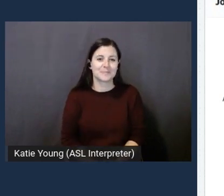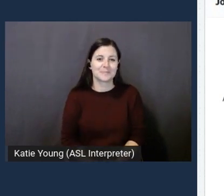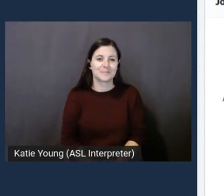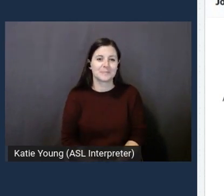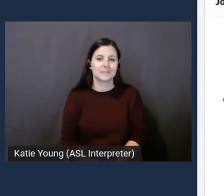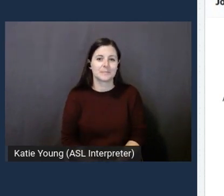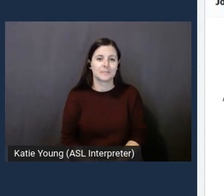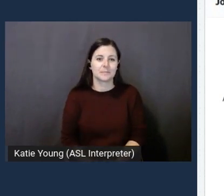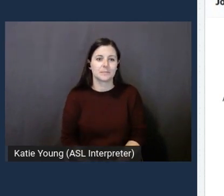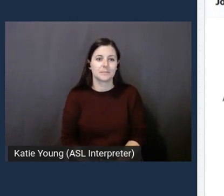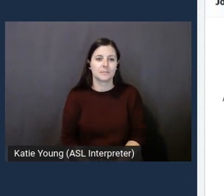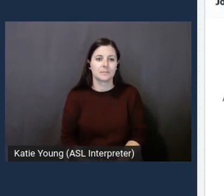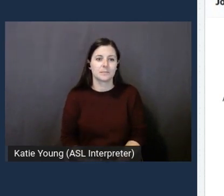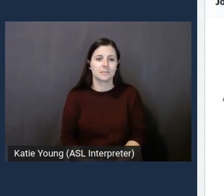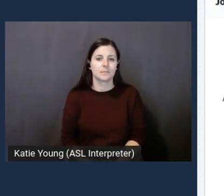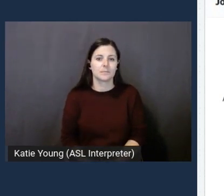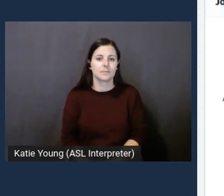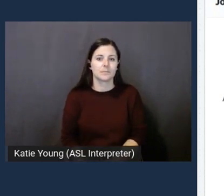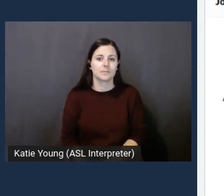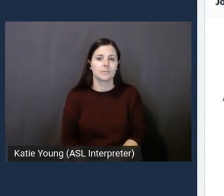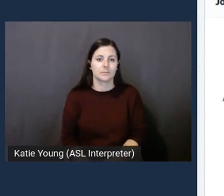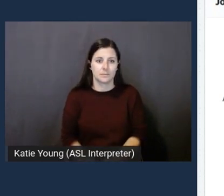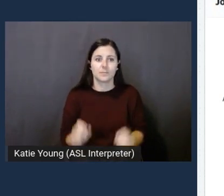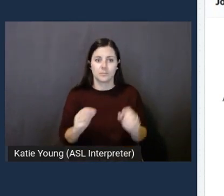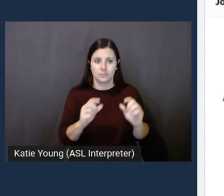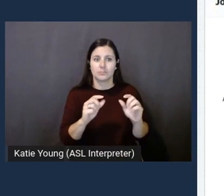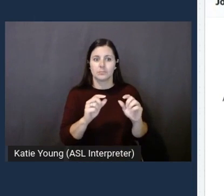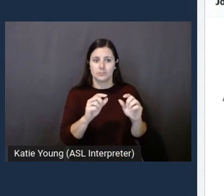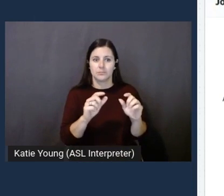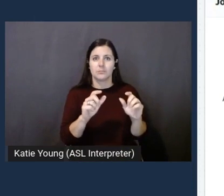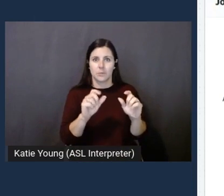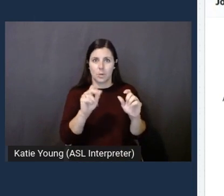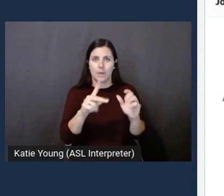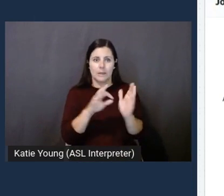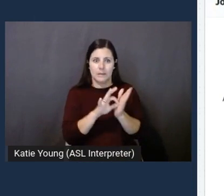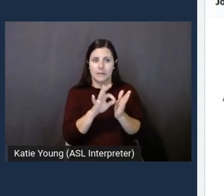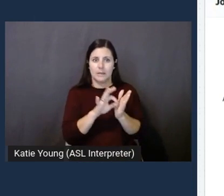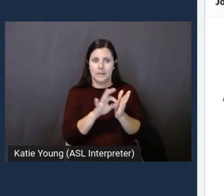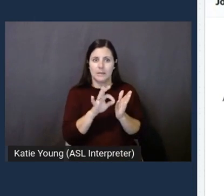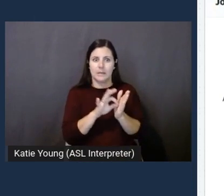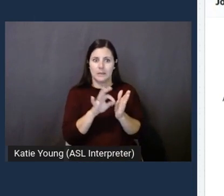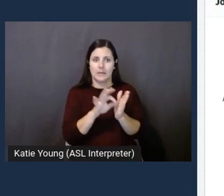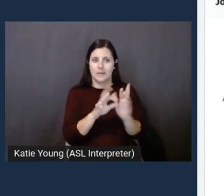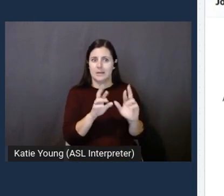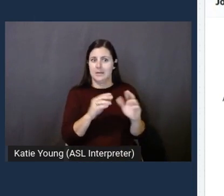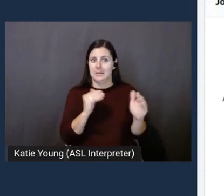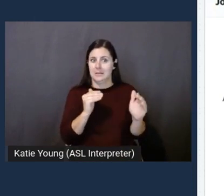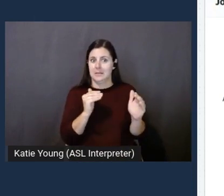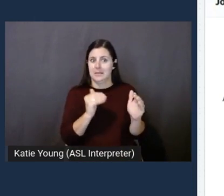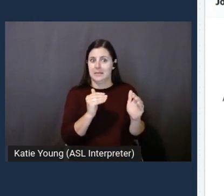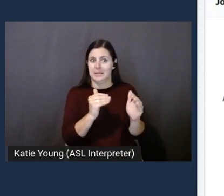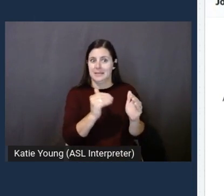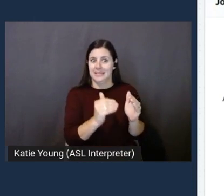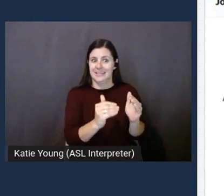Okay. So, getting ready to see this in action. It's pretty exciting.